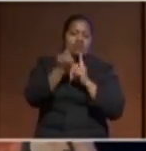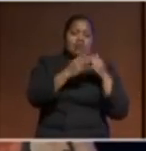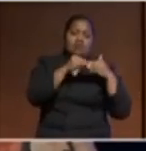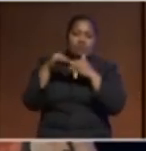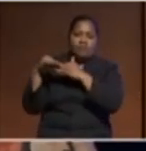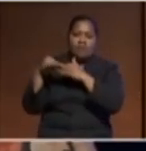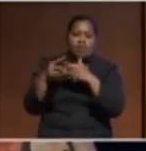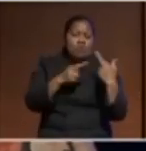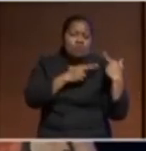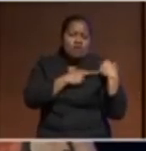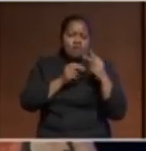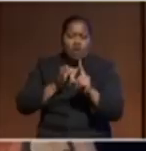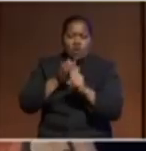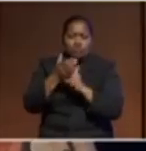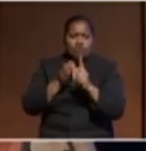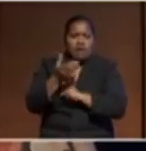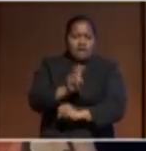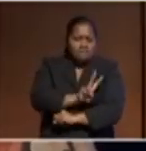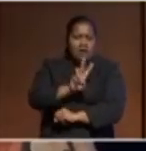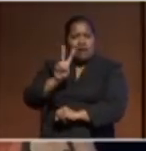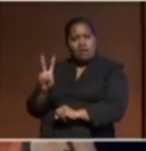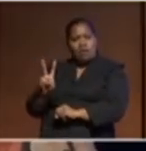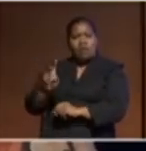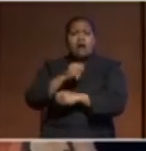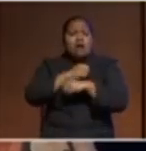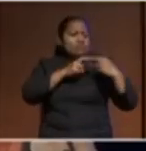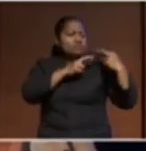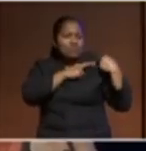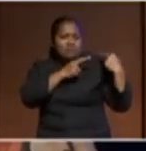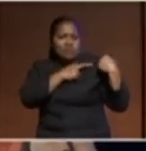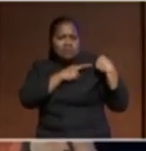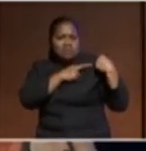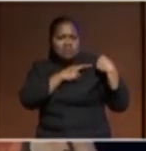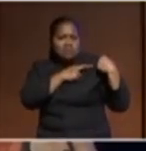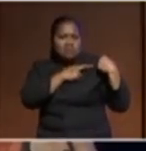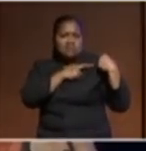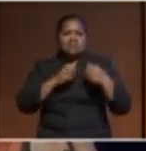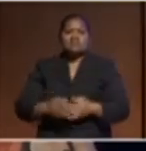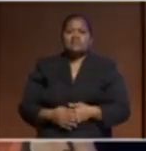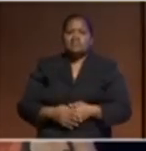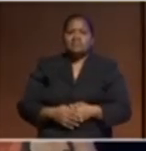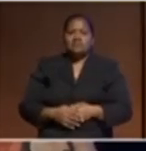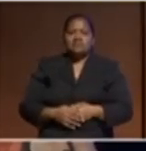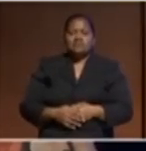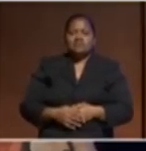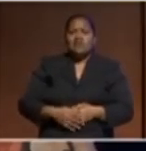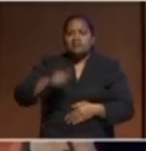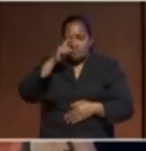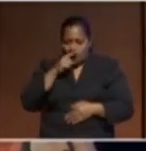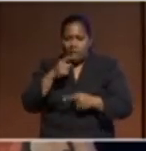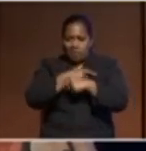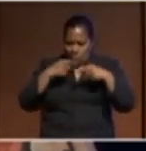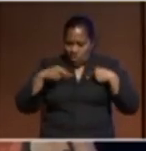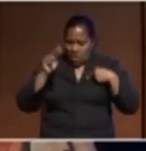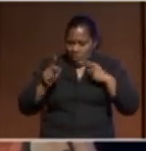and our values as responsibilities as custodians that we need to manage as